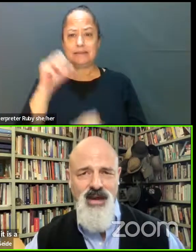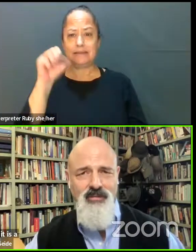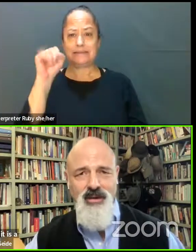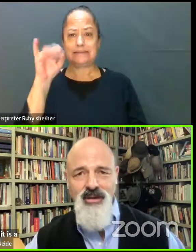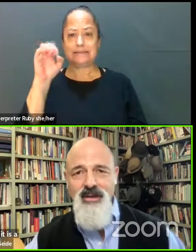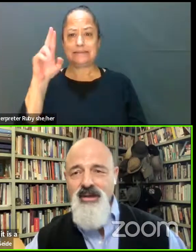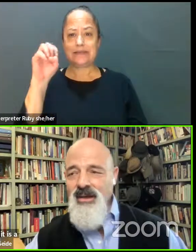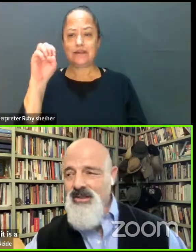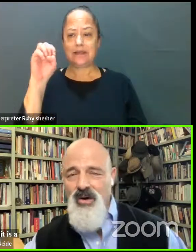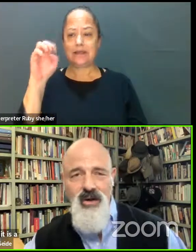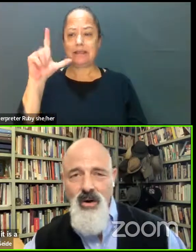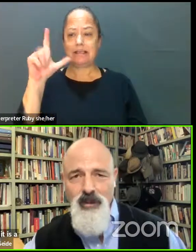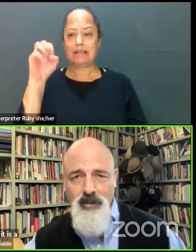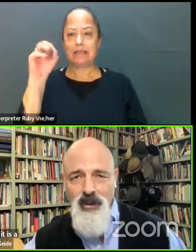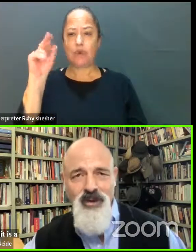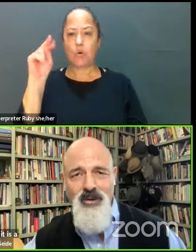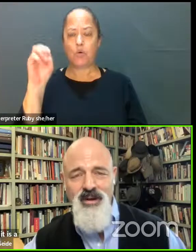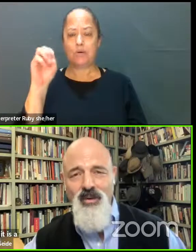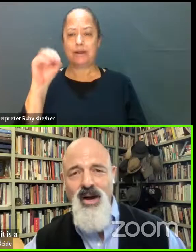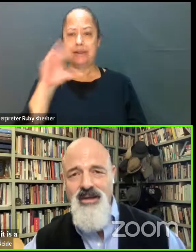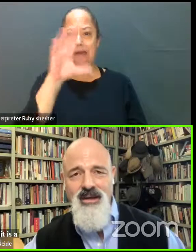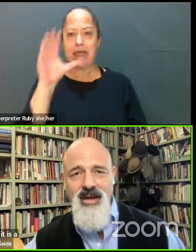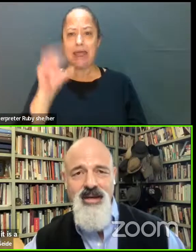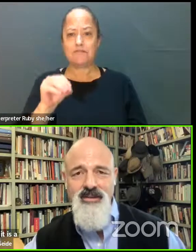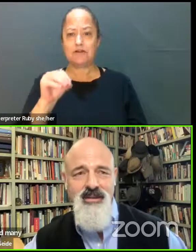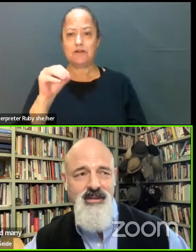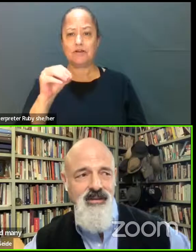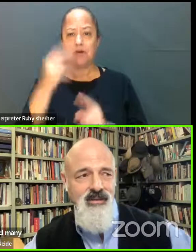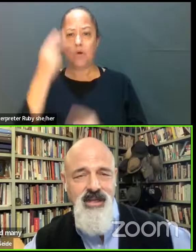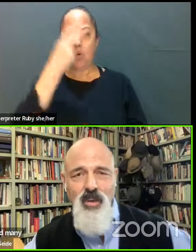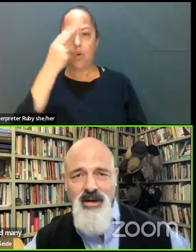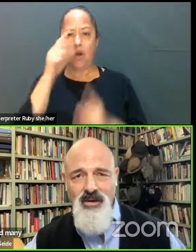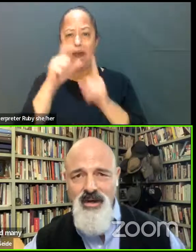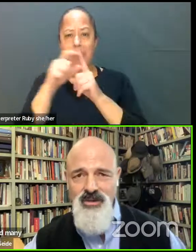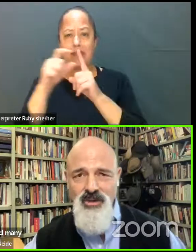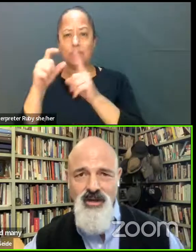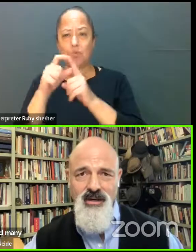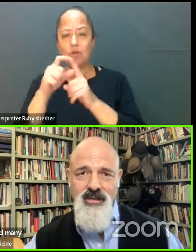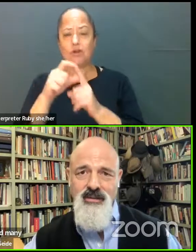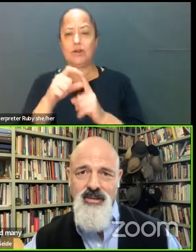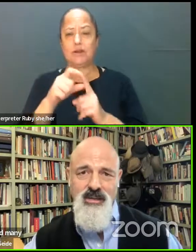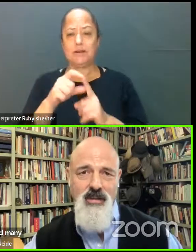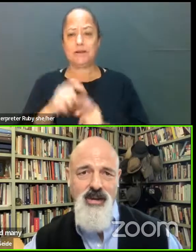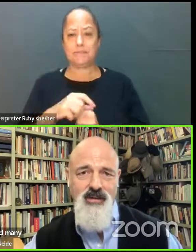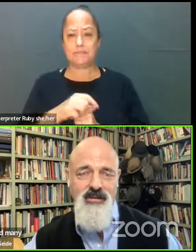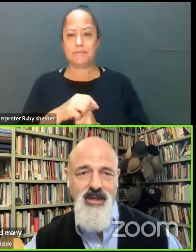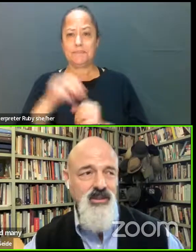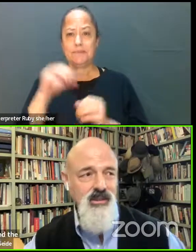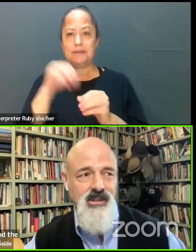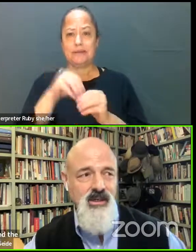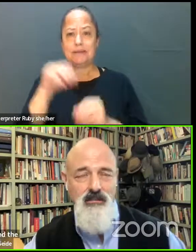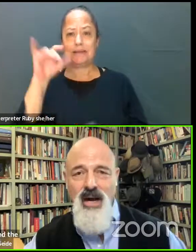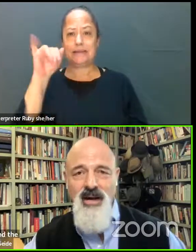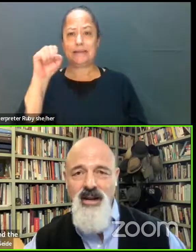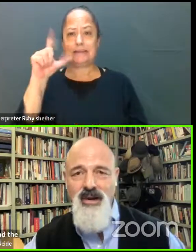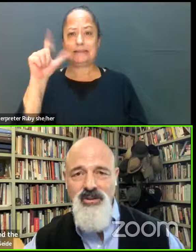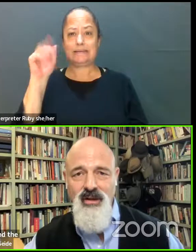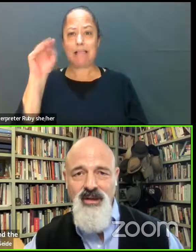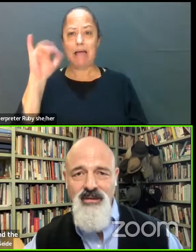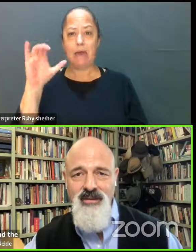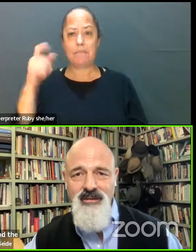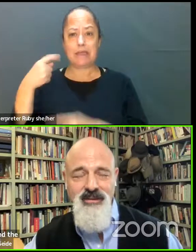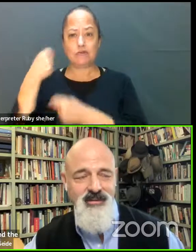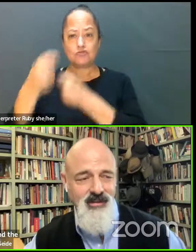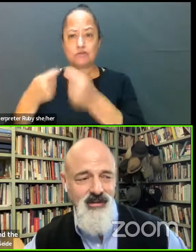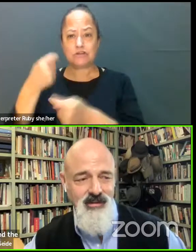and other parts of Africa. It's called Ho'oponopono in Hawaii and Diwan and Laya Jirga in Islamic traditions, Ma'agal